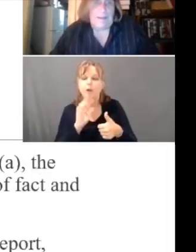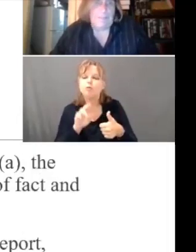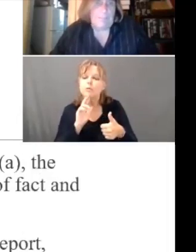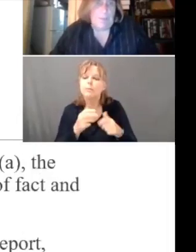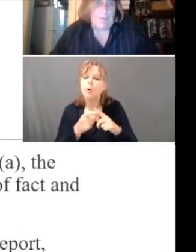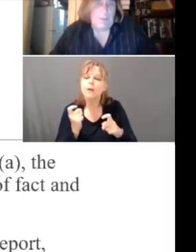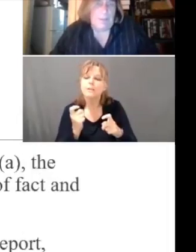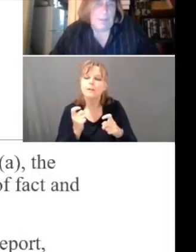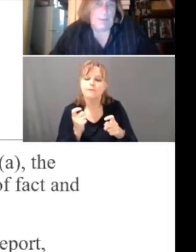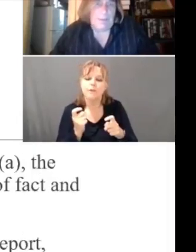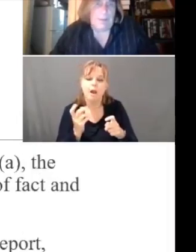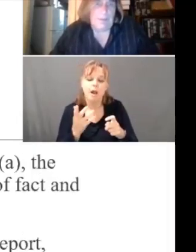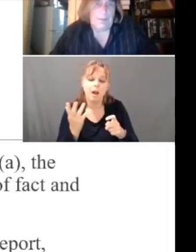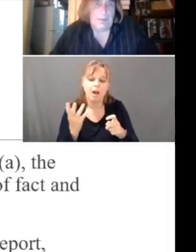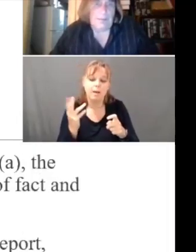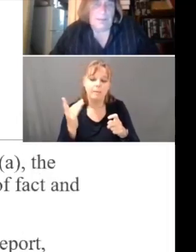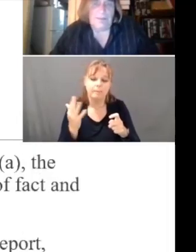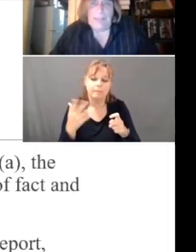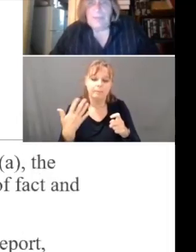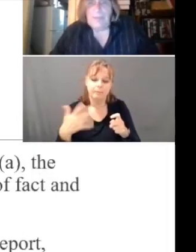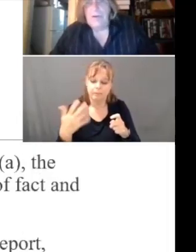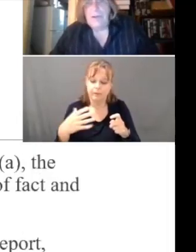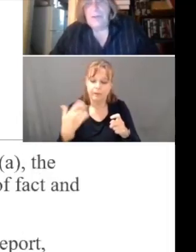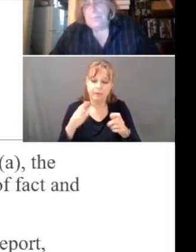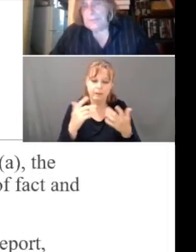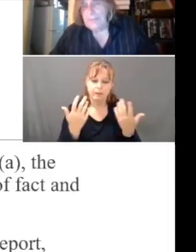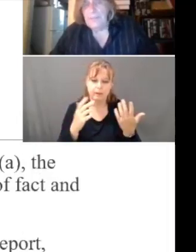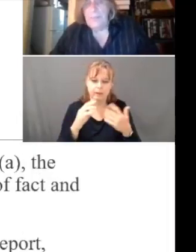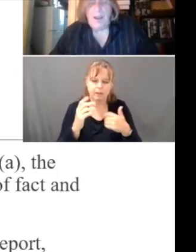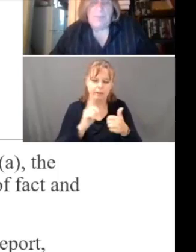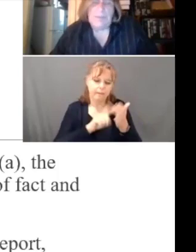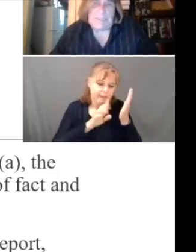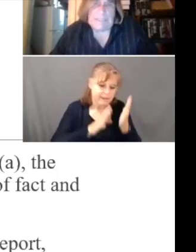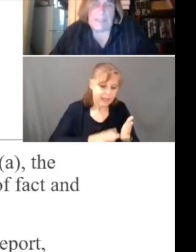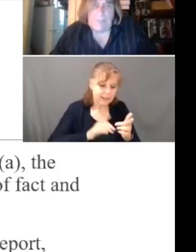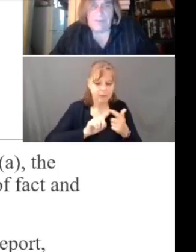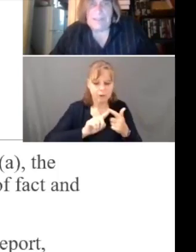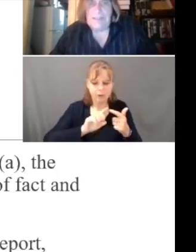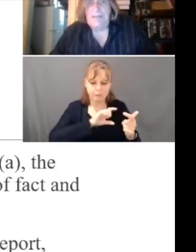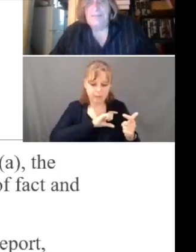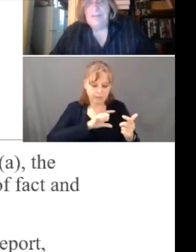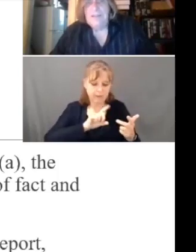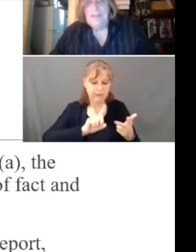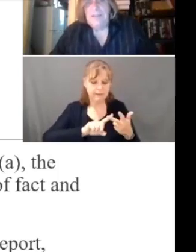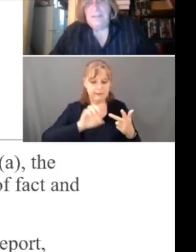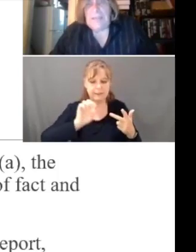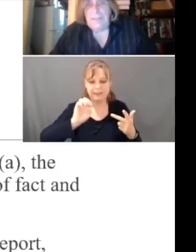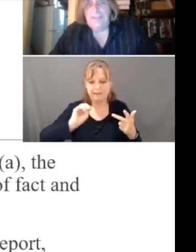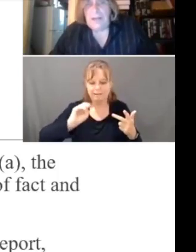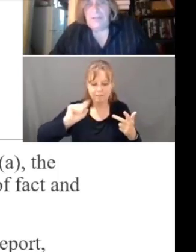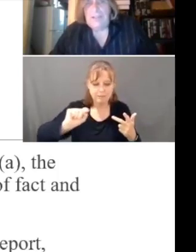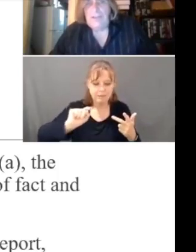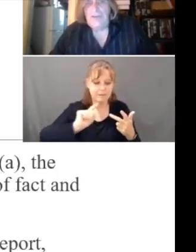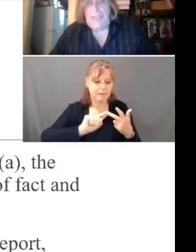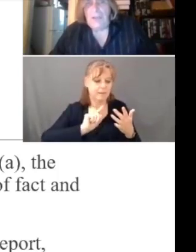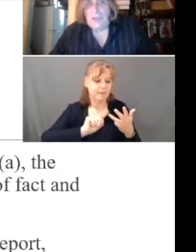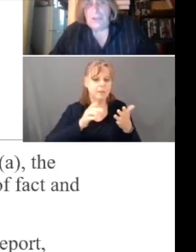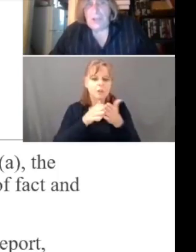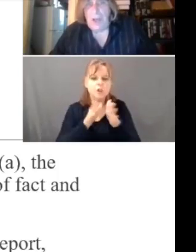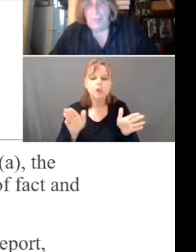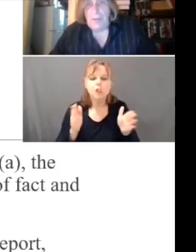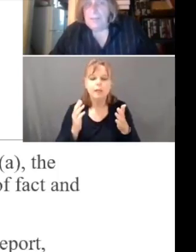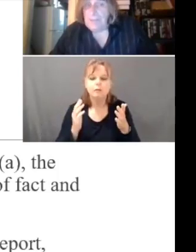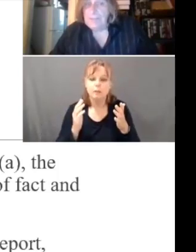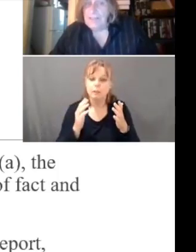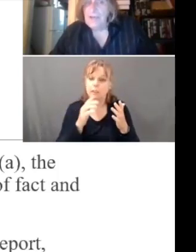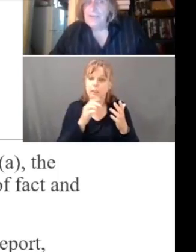the, um, the, the, the, the examiner, the police department, the EMTs. They generally do a good